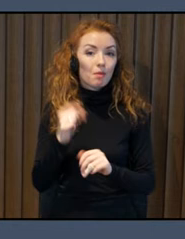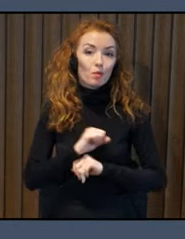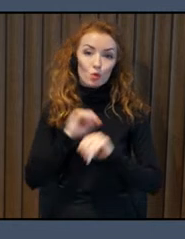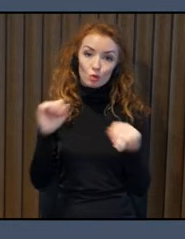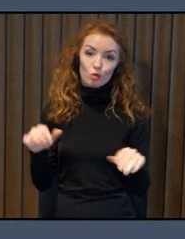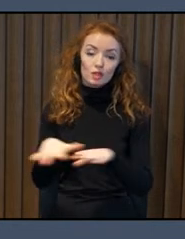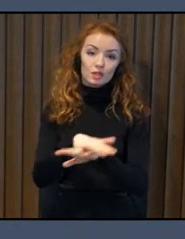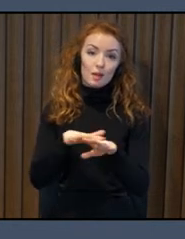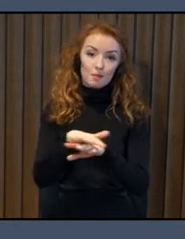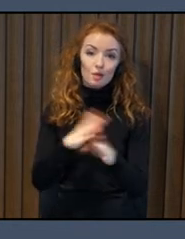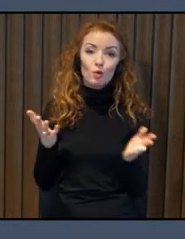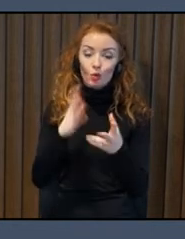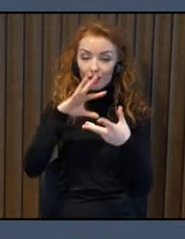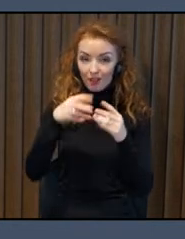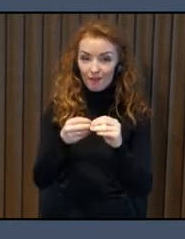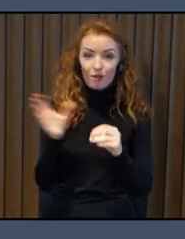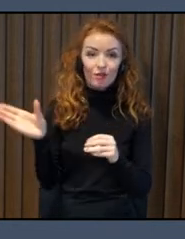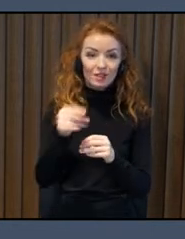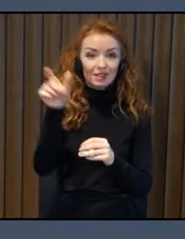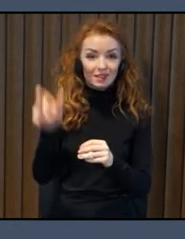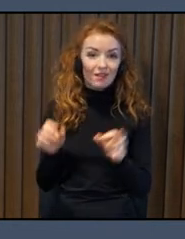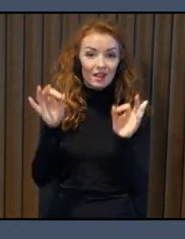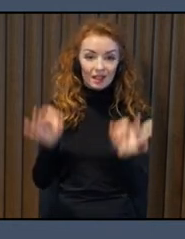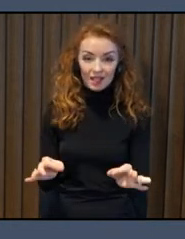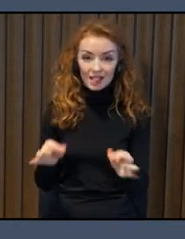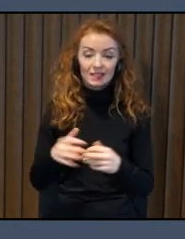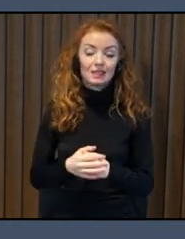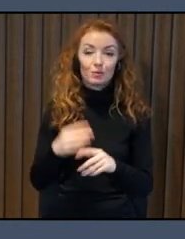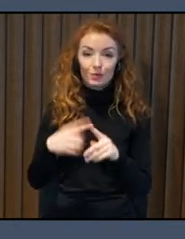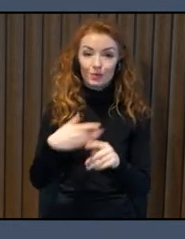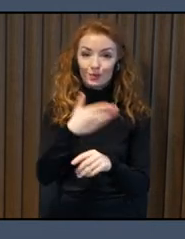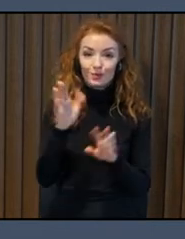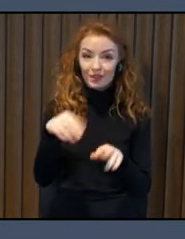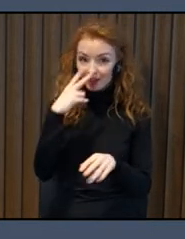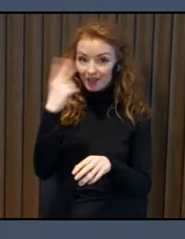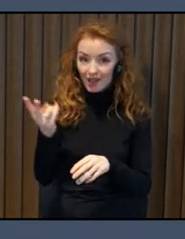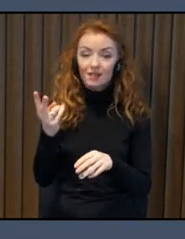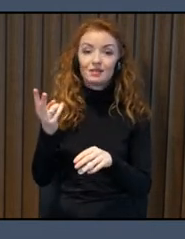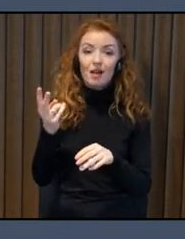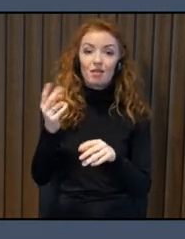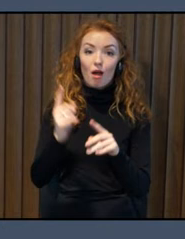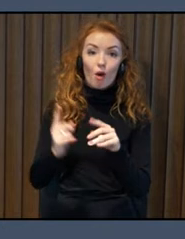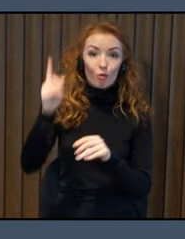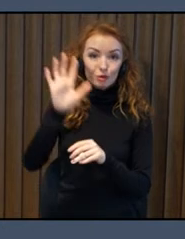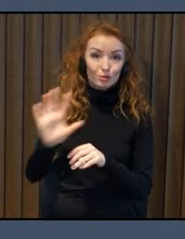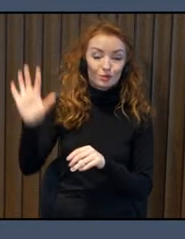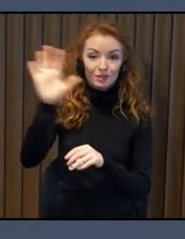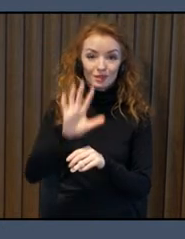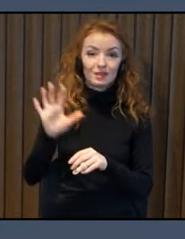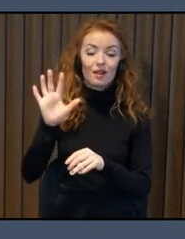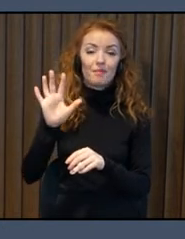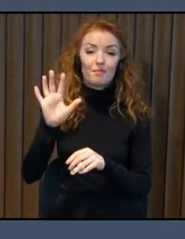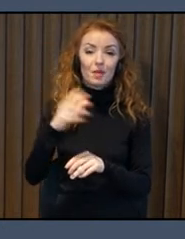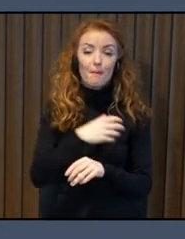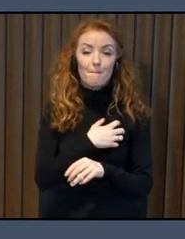The Municipal Council disability issues, as you can see on the top of the hierarchy in the slide, I think they have existed since